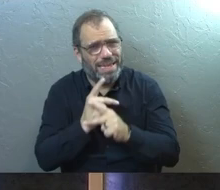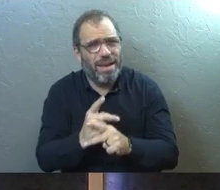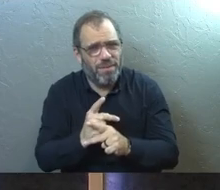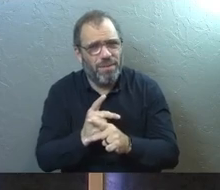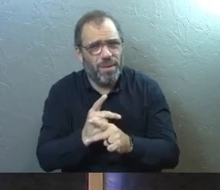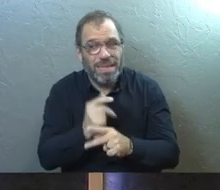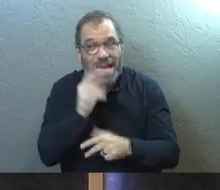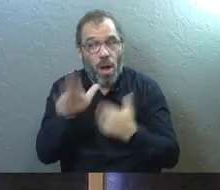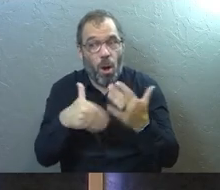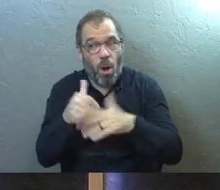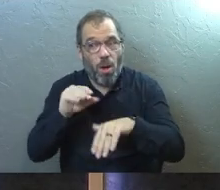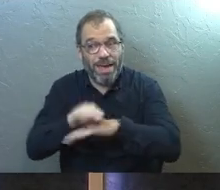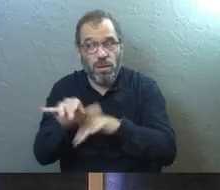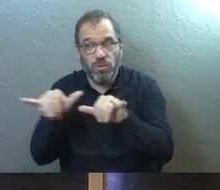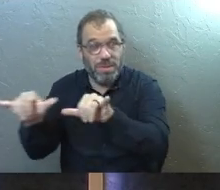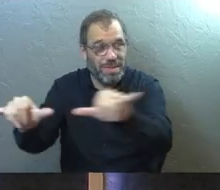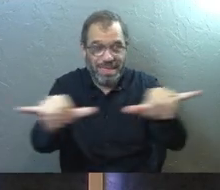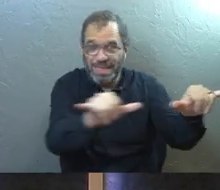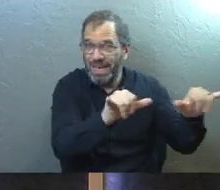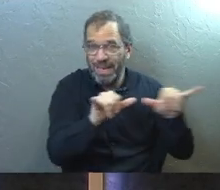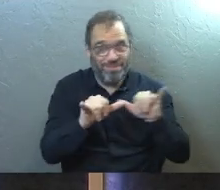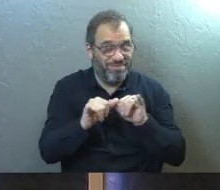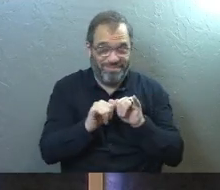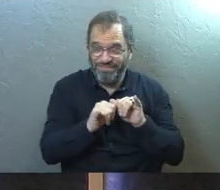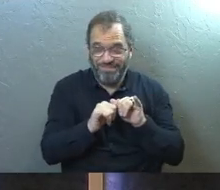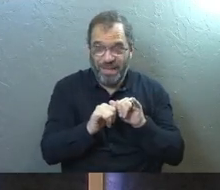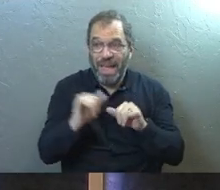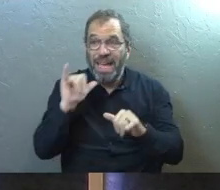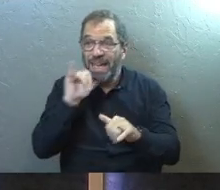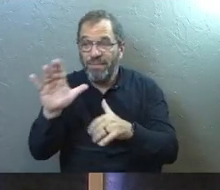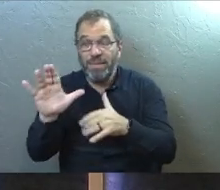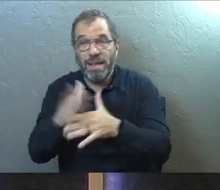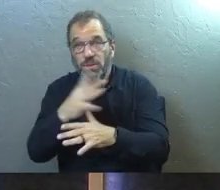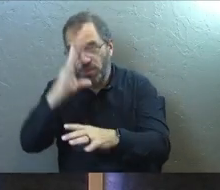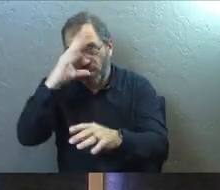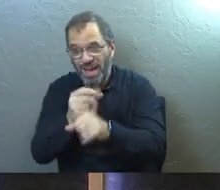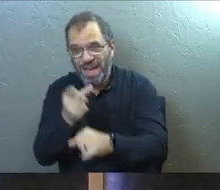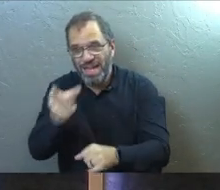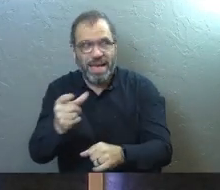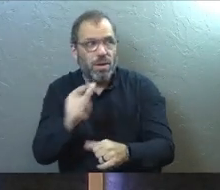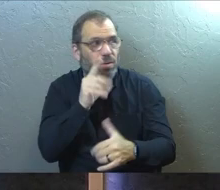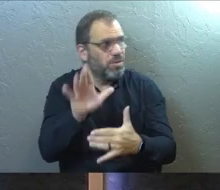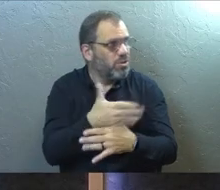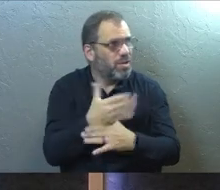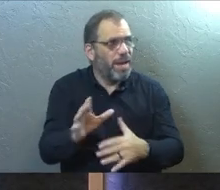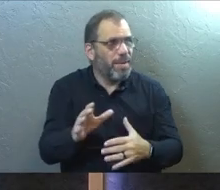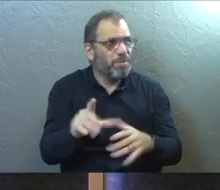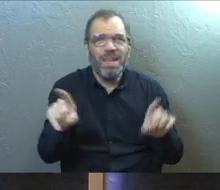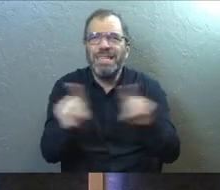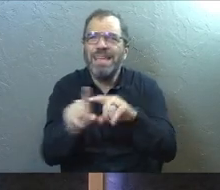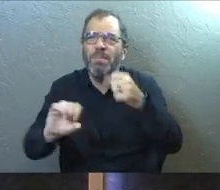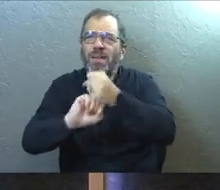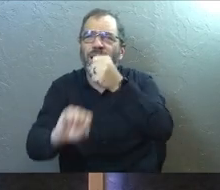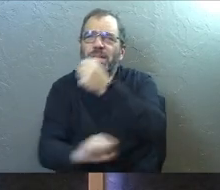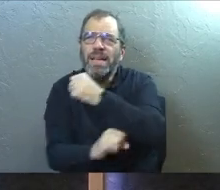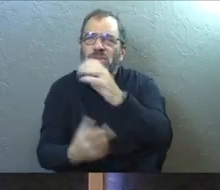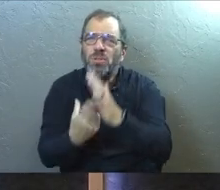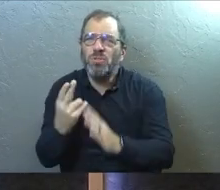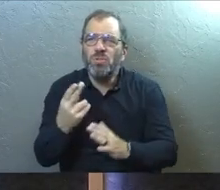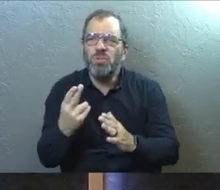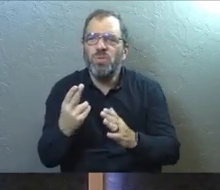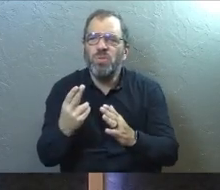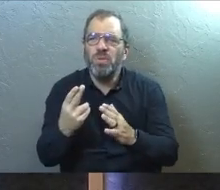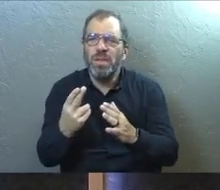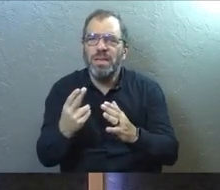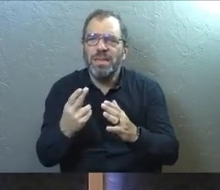because not all counselors are the same. Because if they don't share your faith, that means they don't share the same foundational truths that